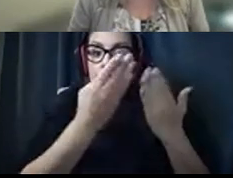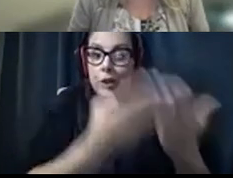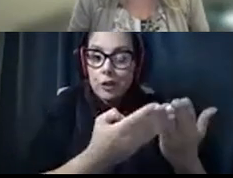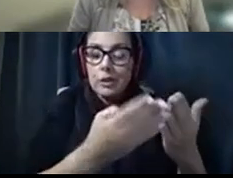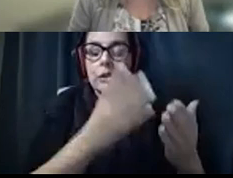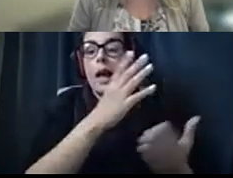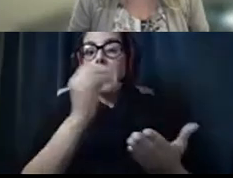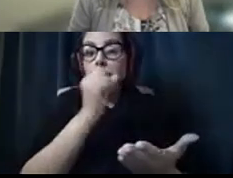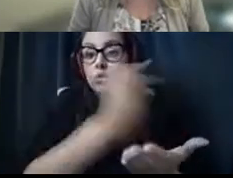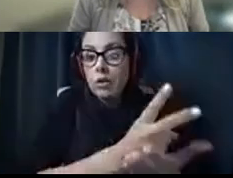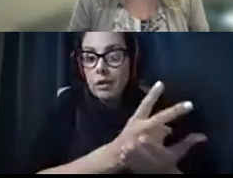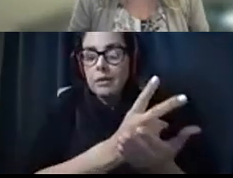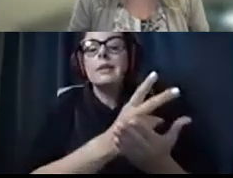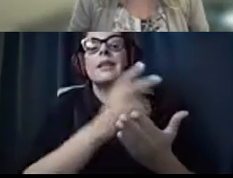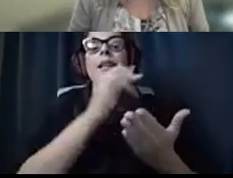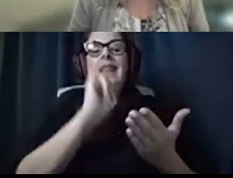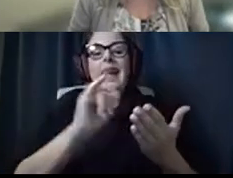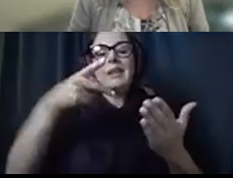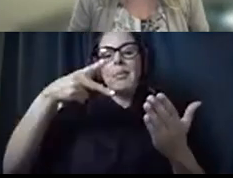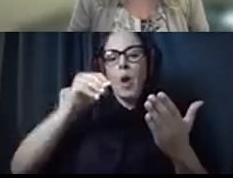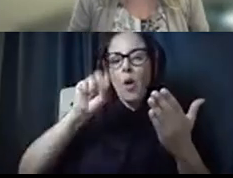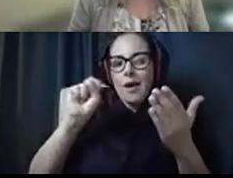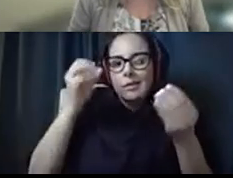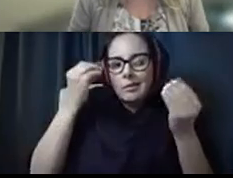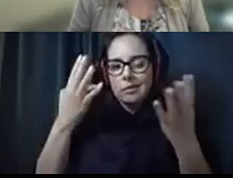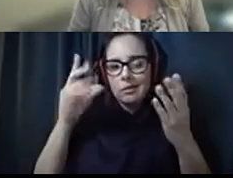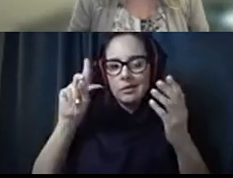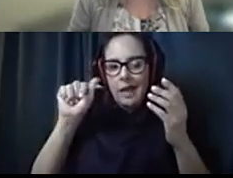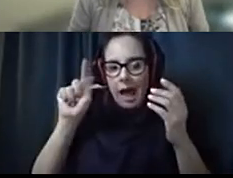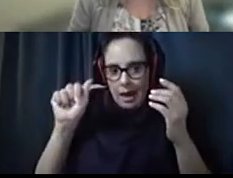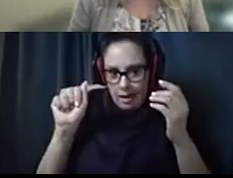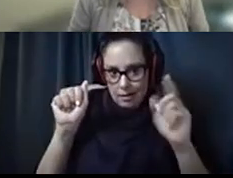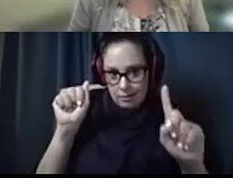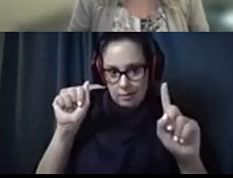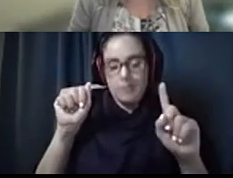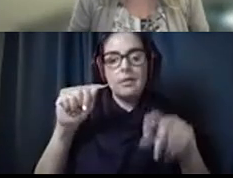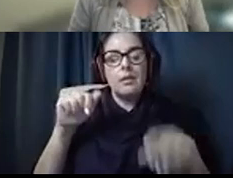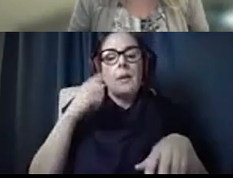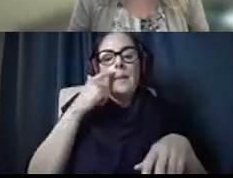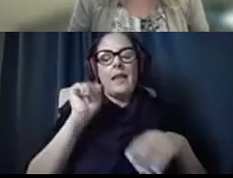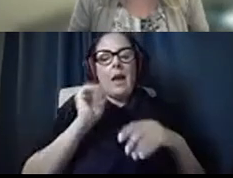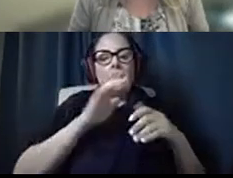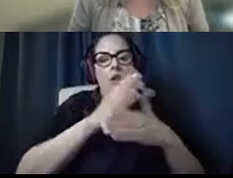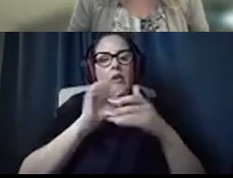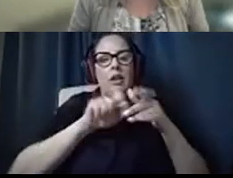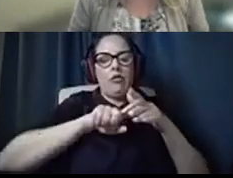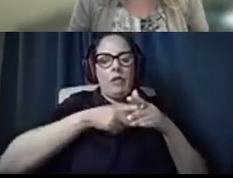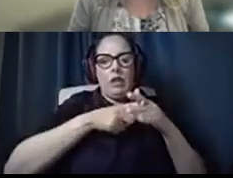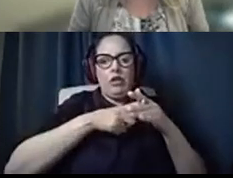approvals is the POS data that was shared in the initial link.